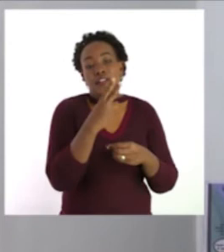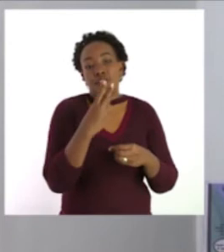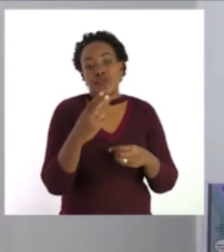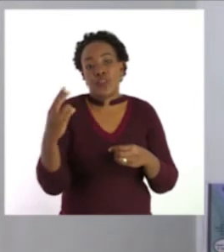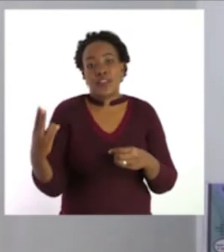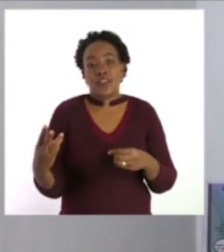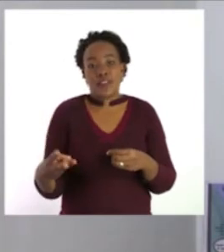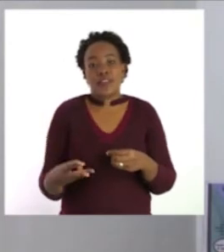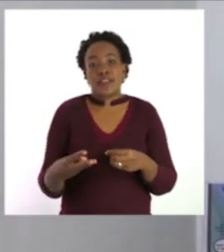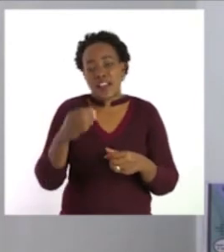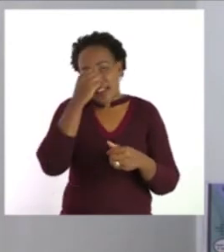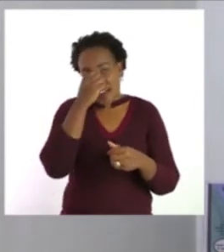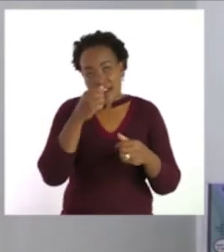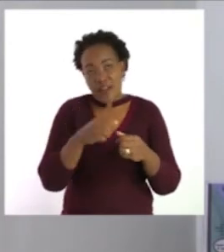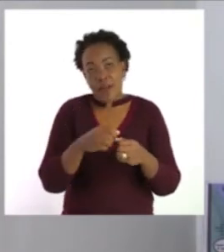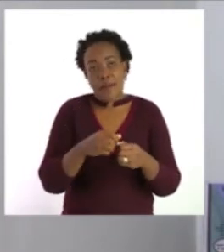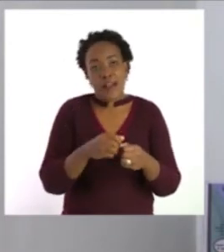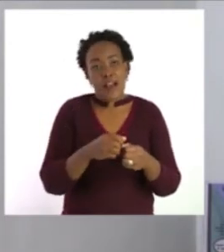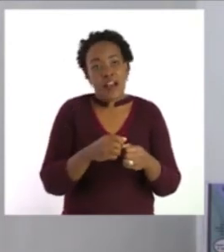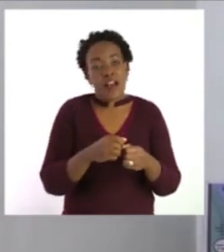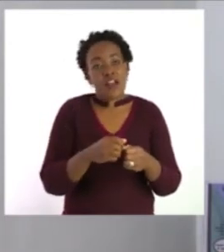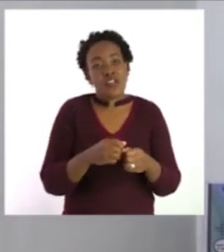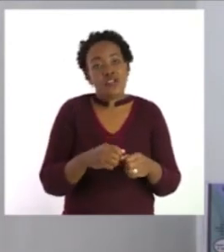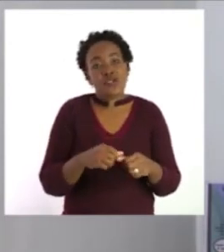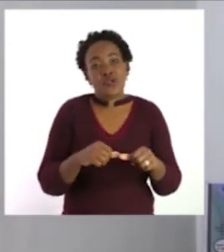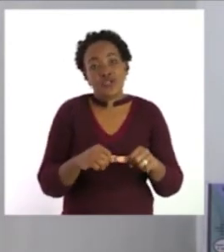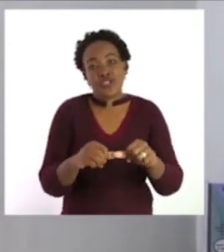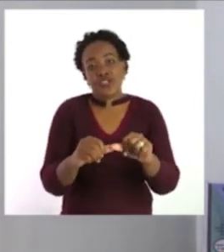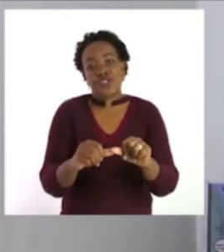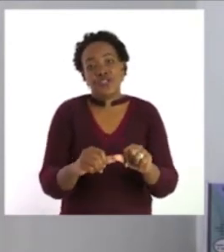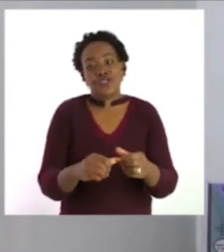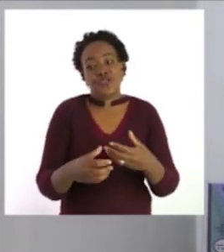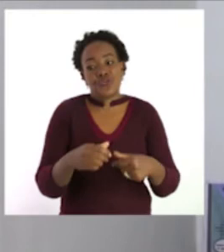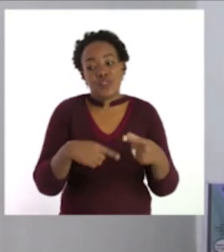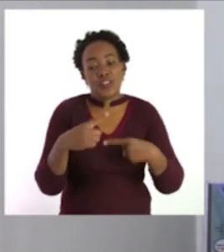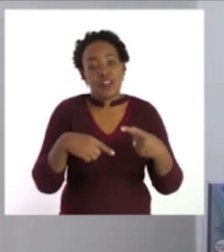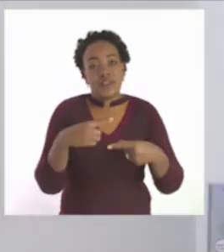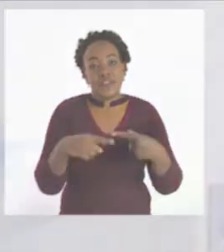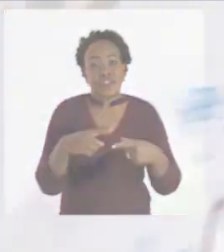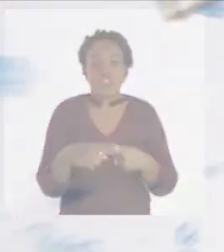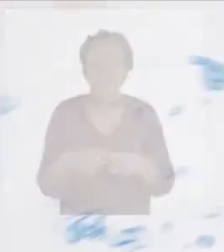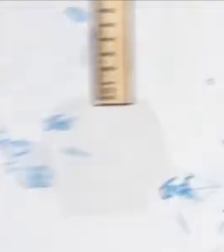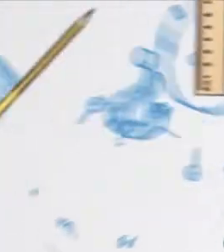3s. Remember to follow for your revision purposes. Thank you very much.